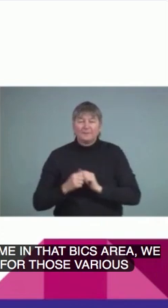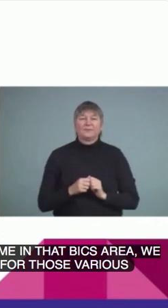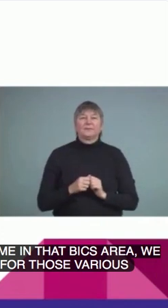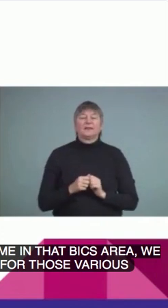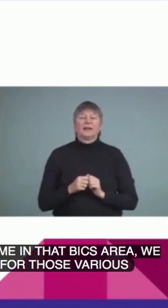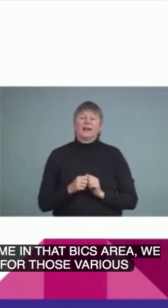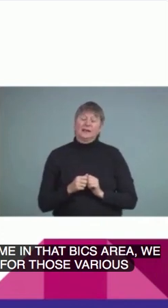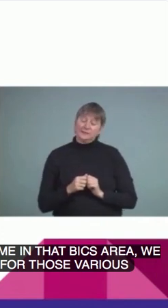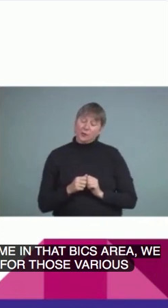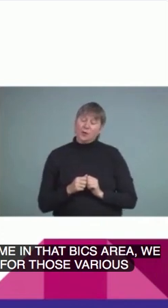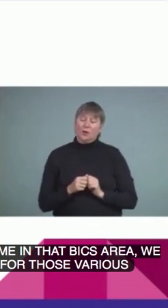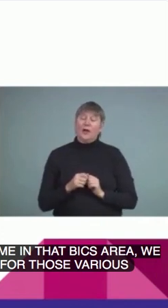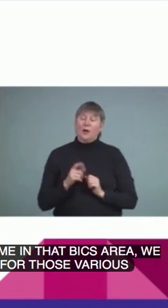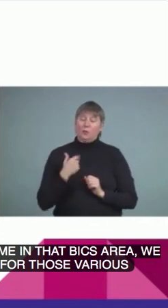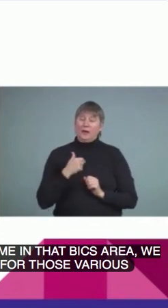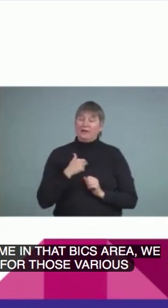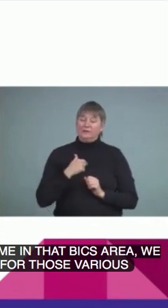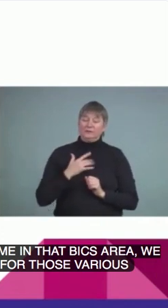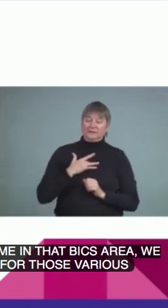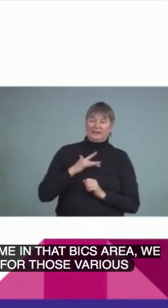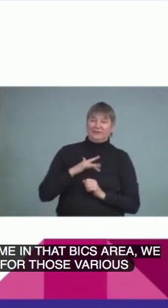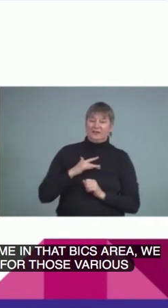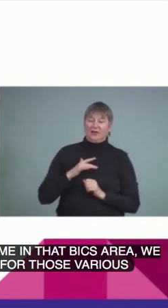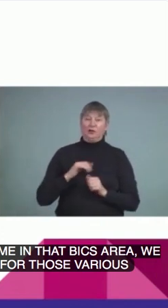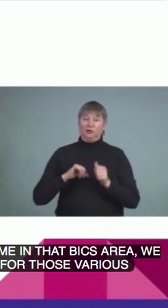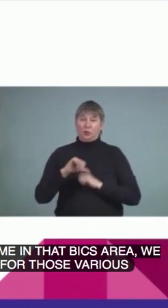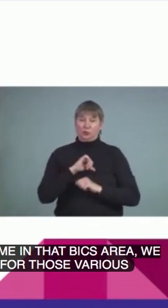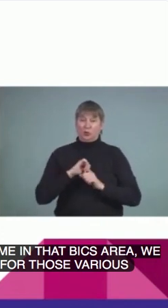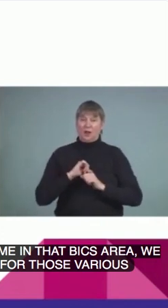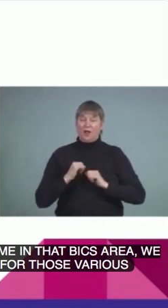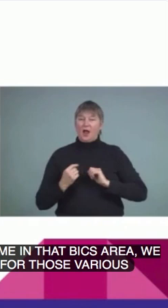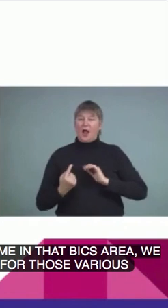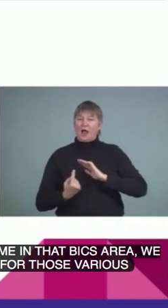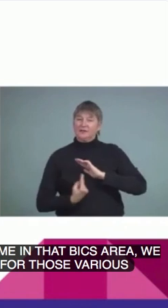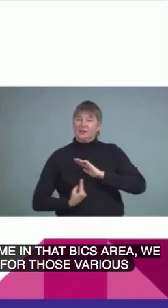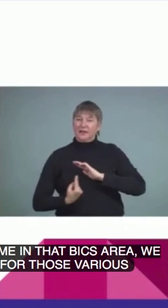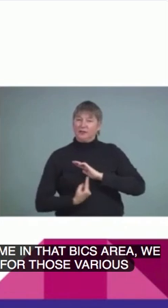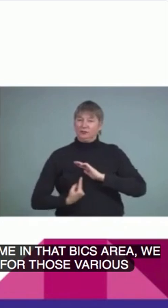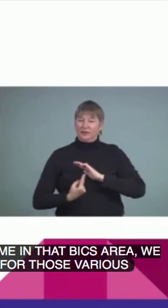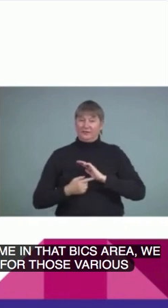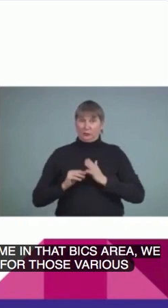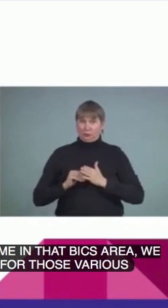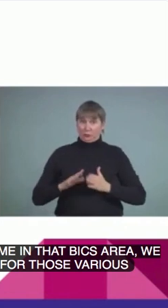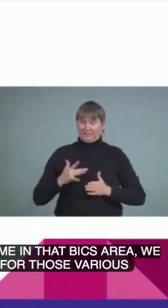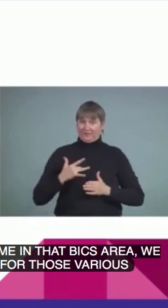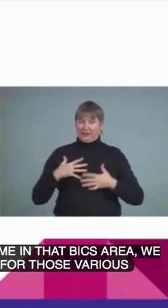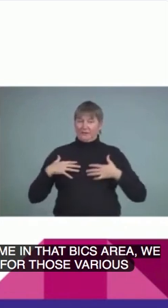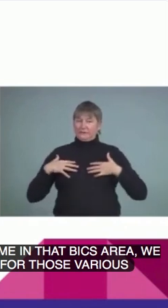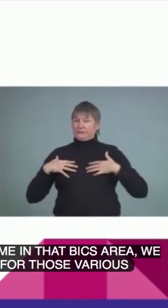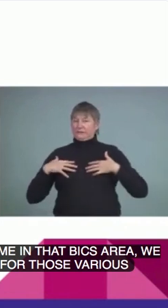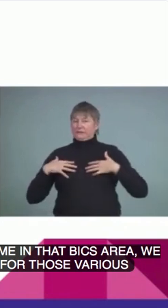isolation can happen for those students who don't feel like they have the